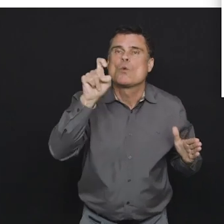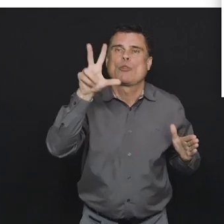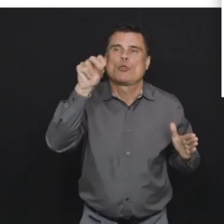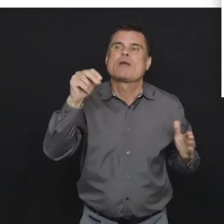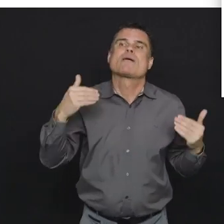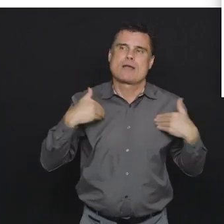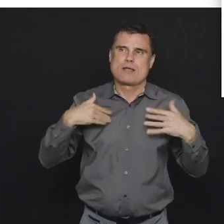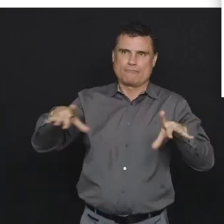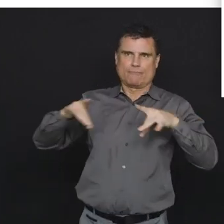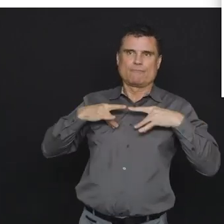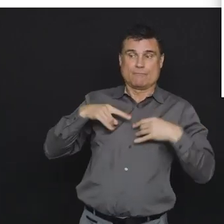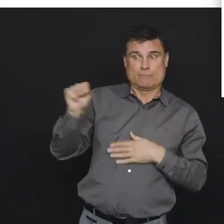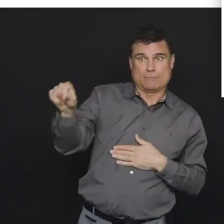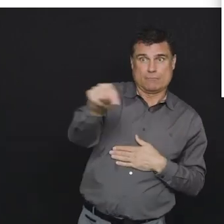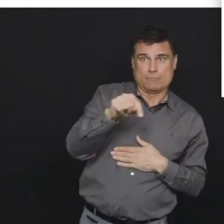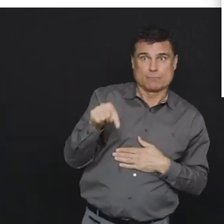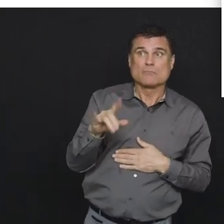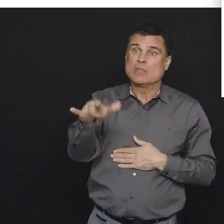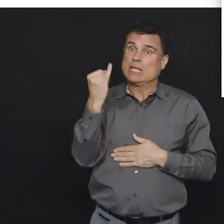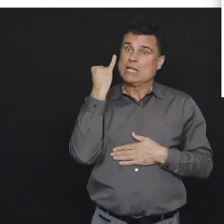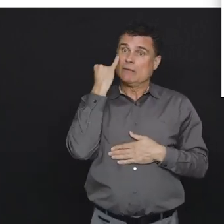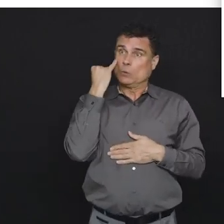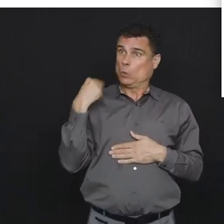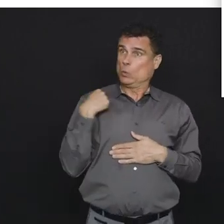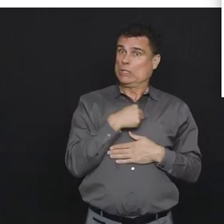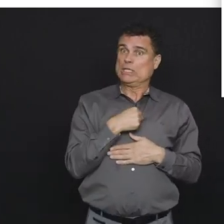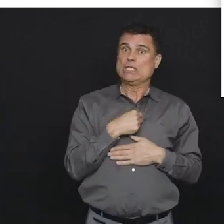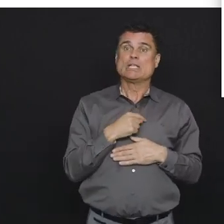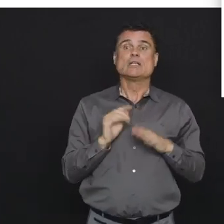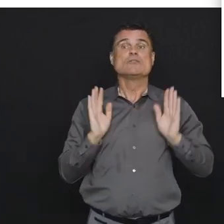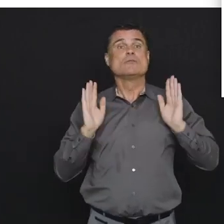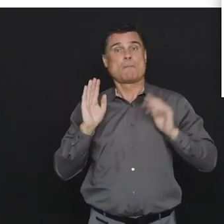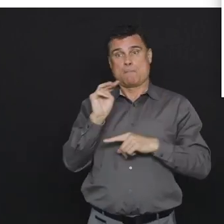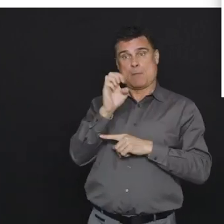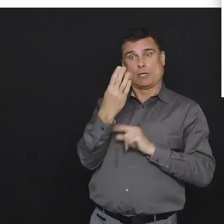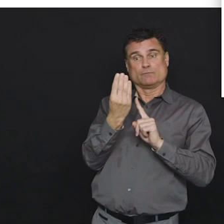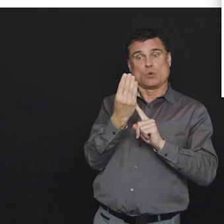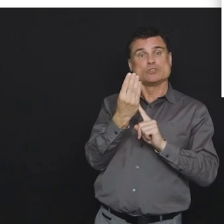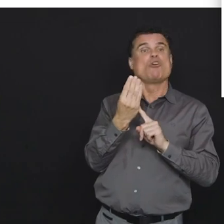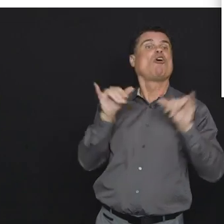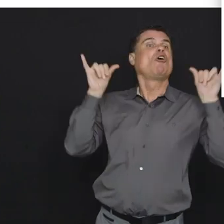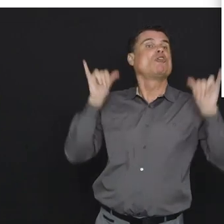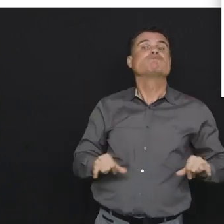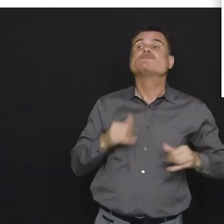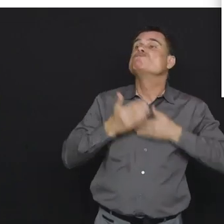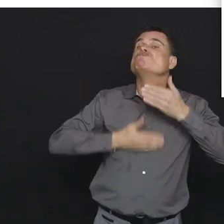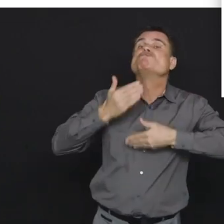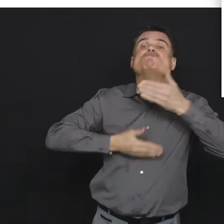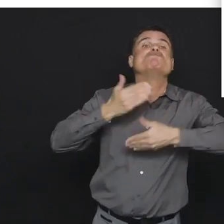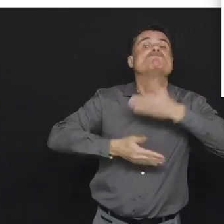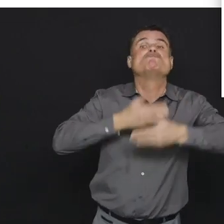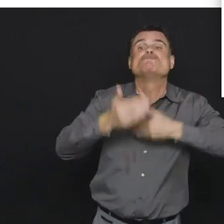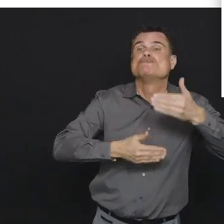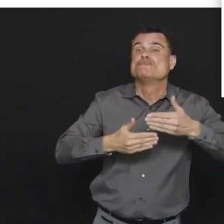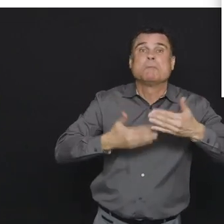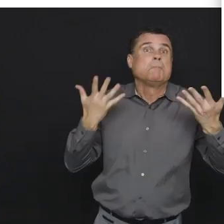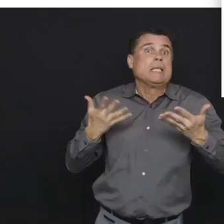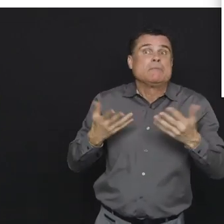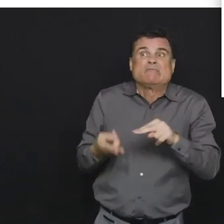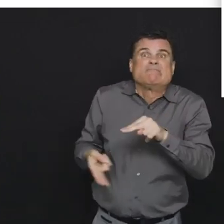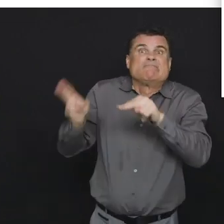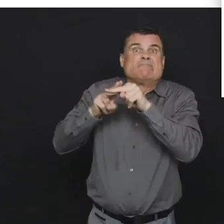had continued on the same trajectory that we had been on on the 14th of March we would have expected to have about